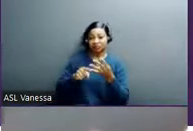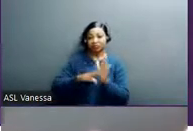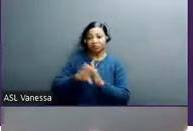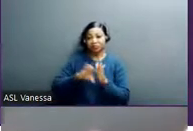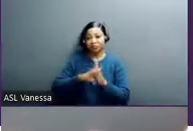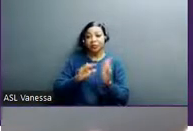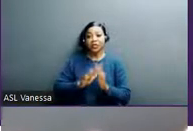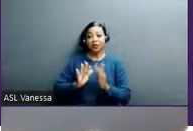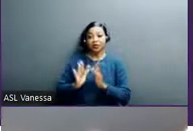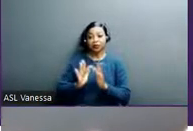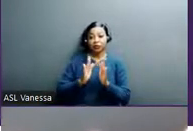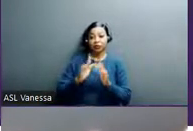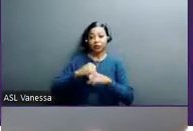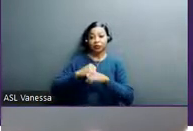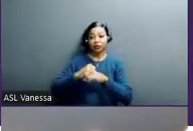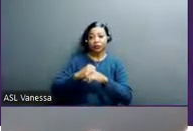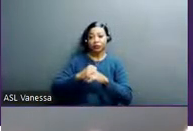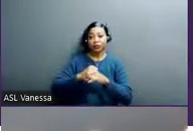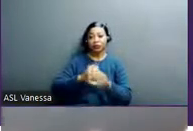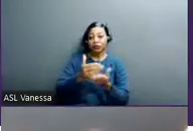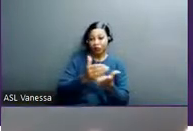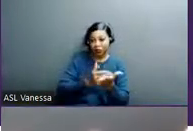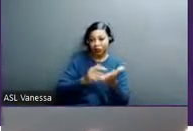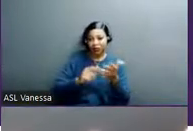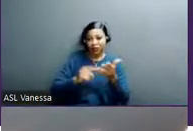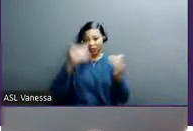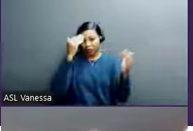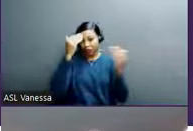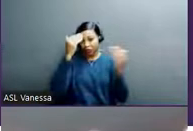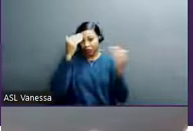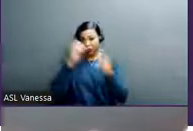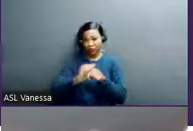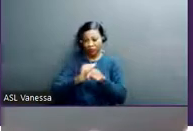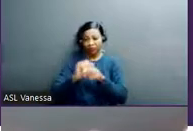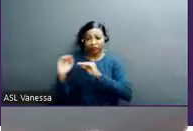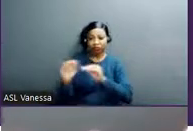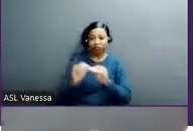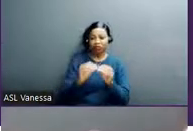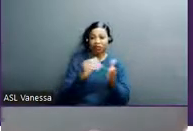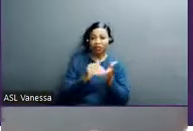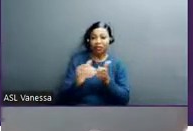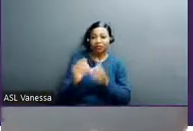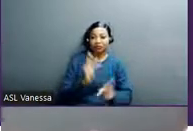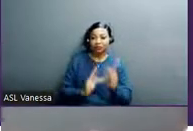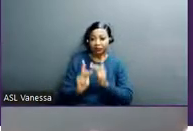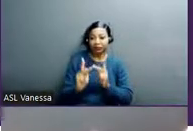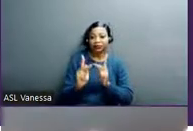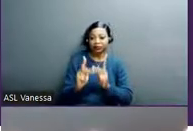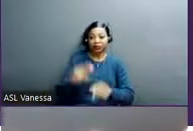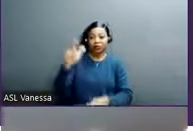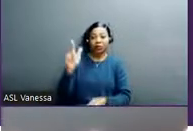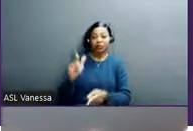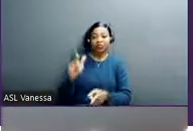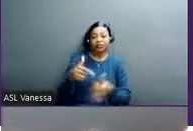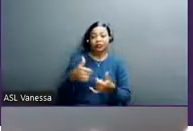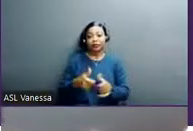and awareness training to thousands of people, resulting in lowering the risk and enhanced security protections